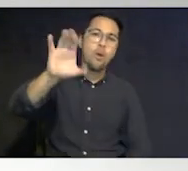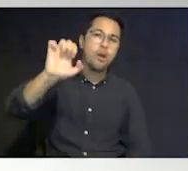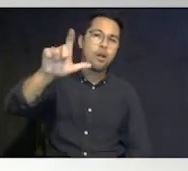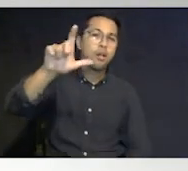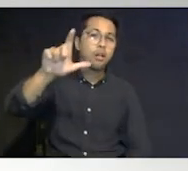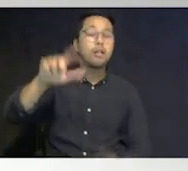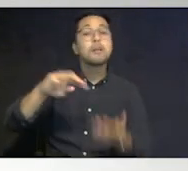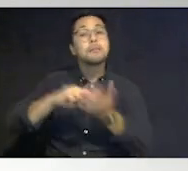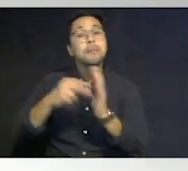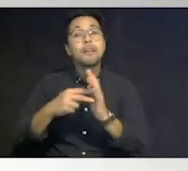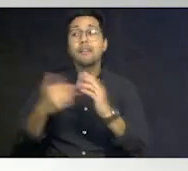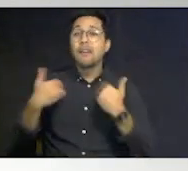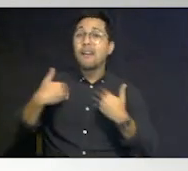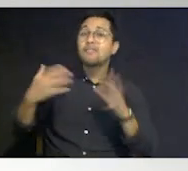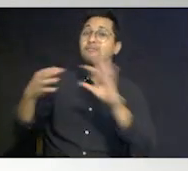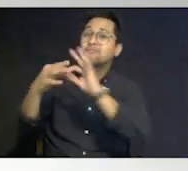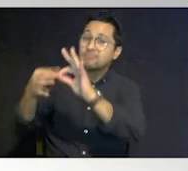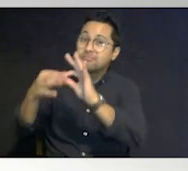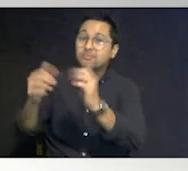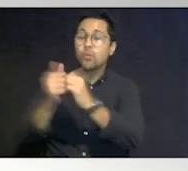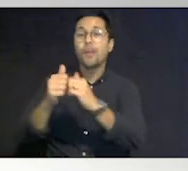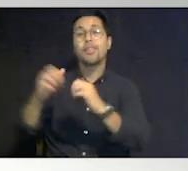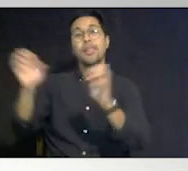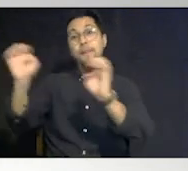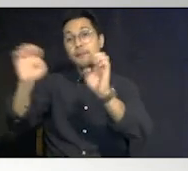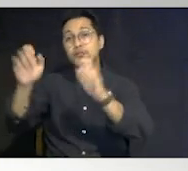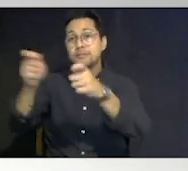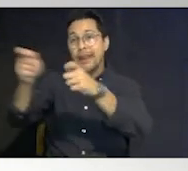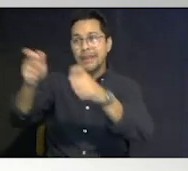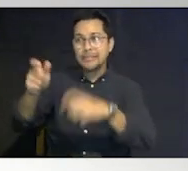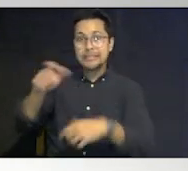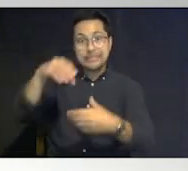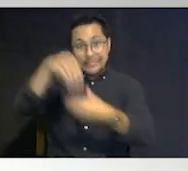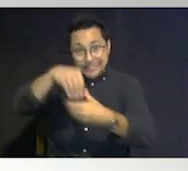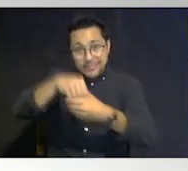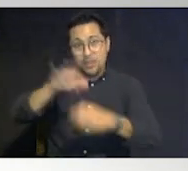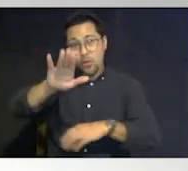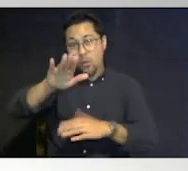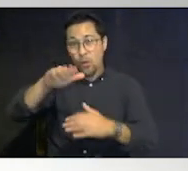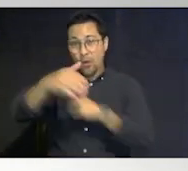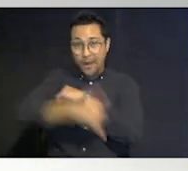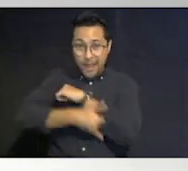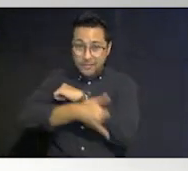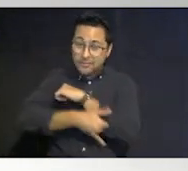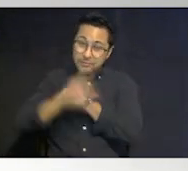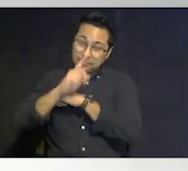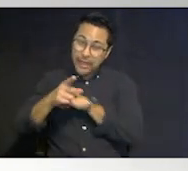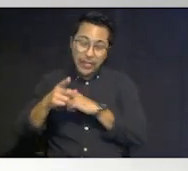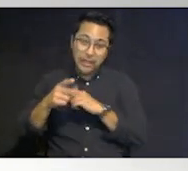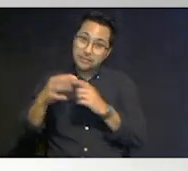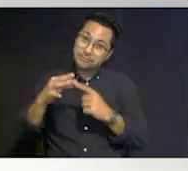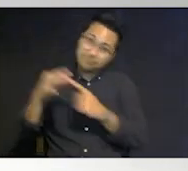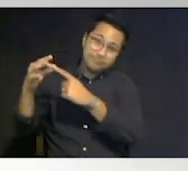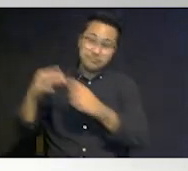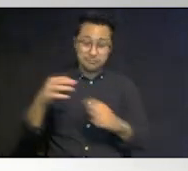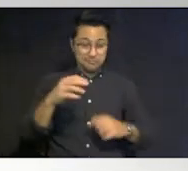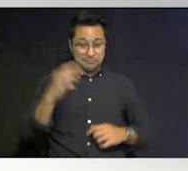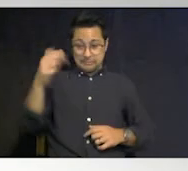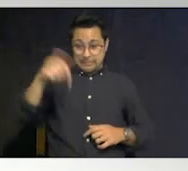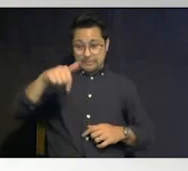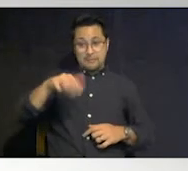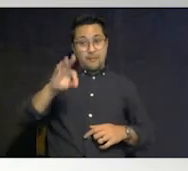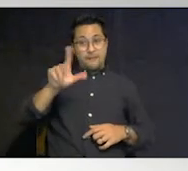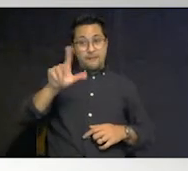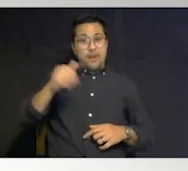with emergency management in the county in which you live is very unique because of the 67 counties that we have in florida